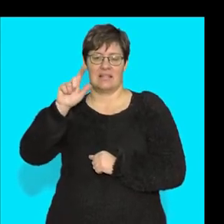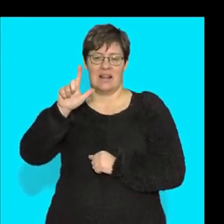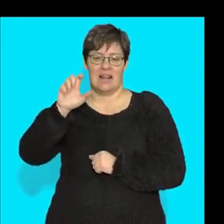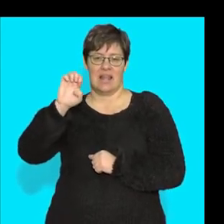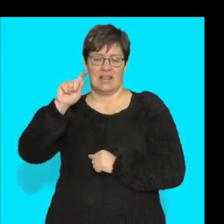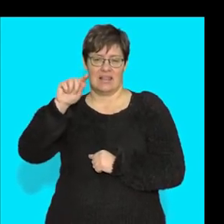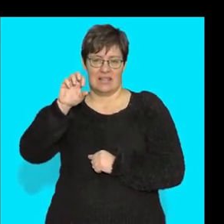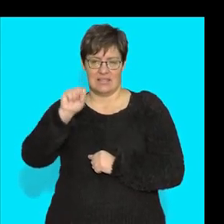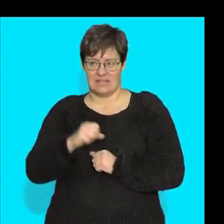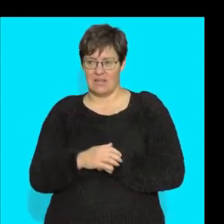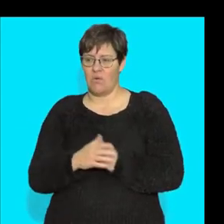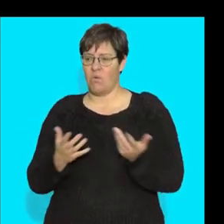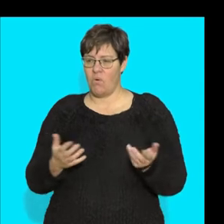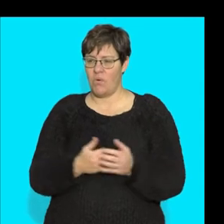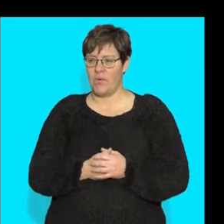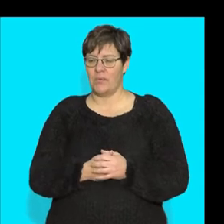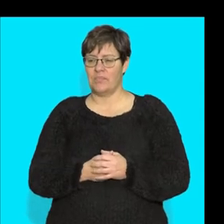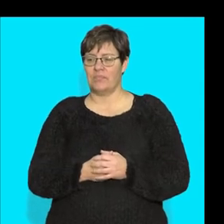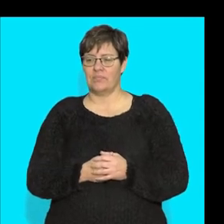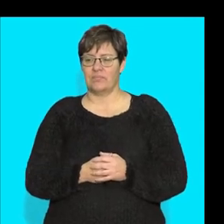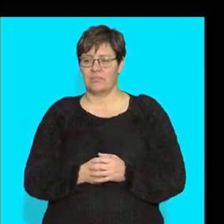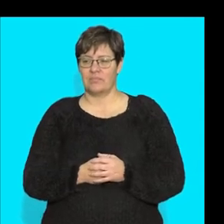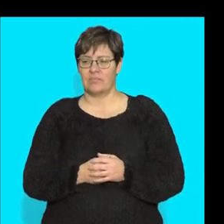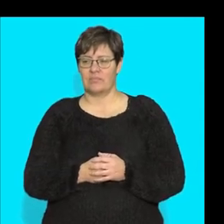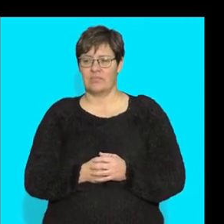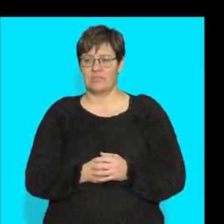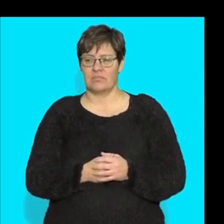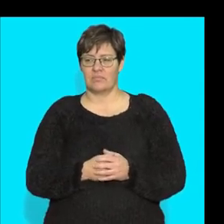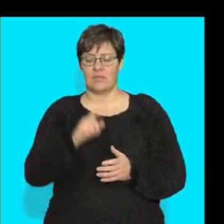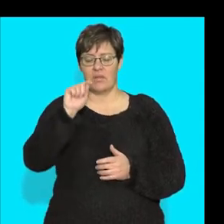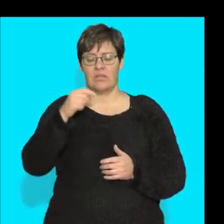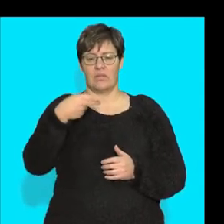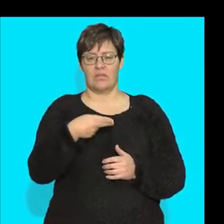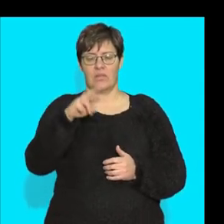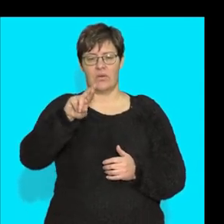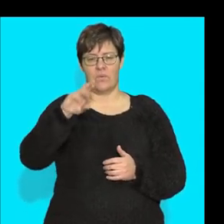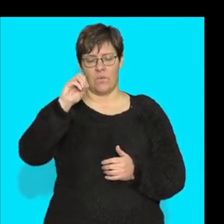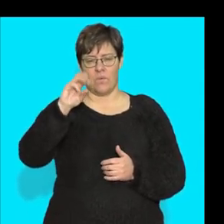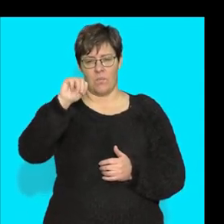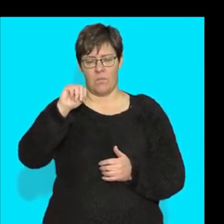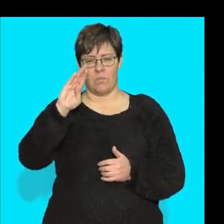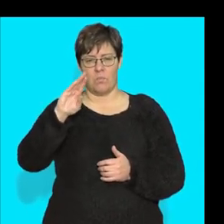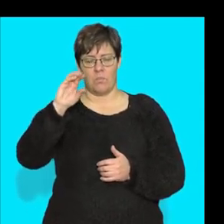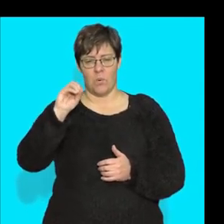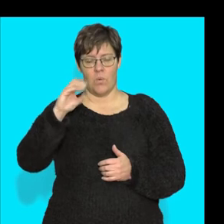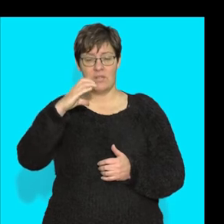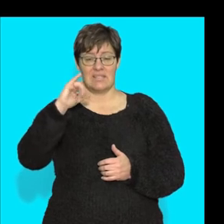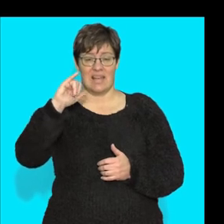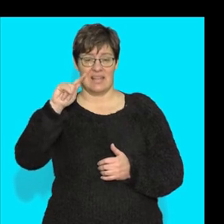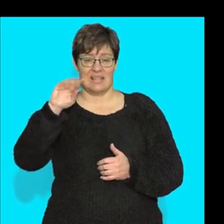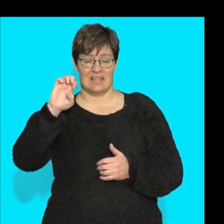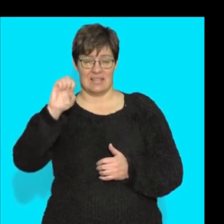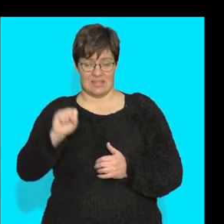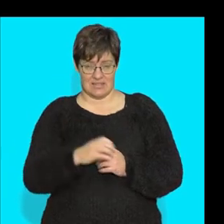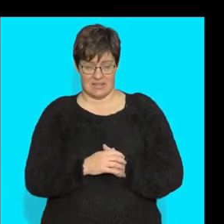All right. And another word for them, I'll write it over here, is called thrombocytes. Now what these